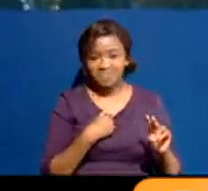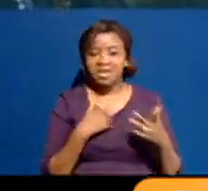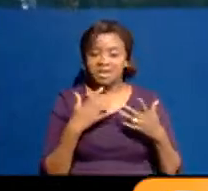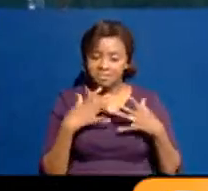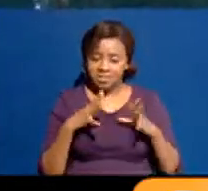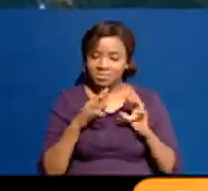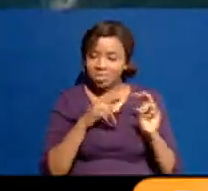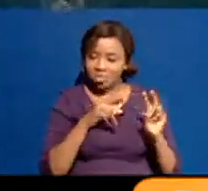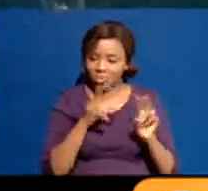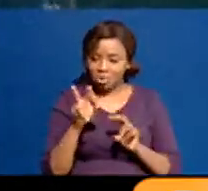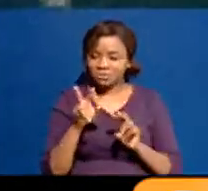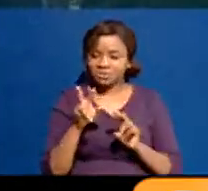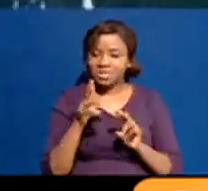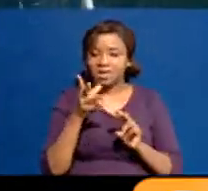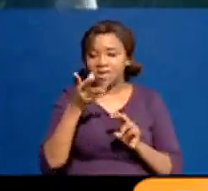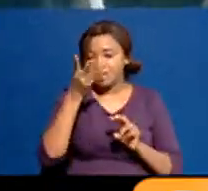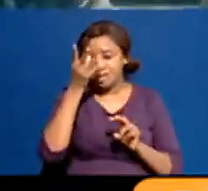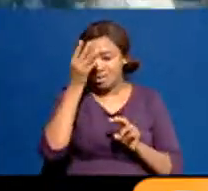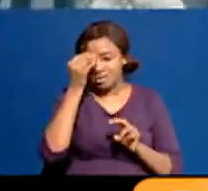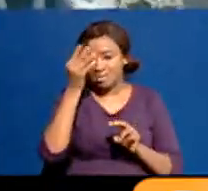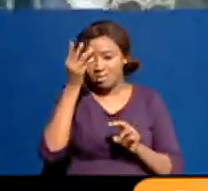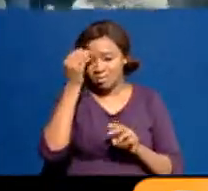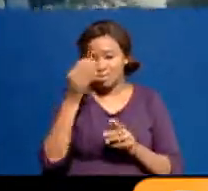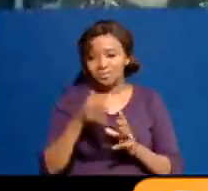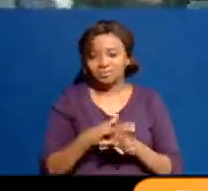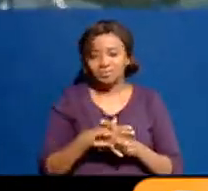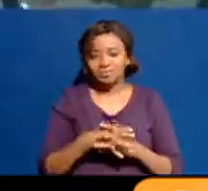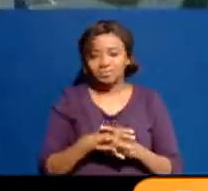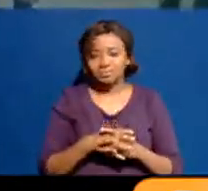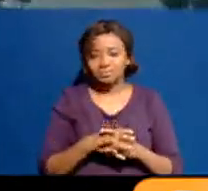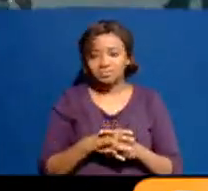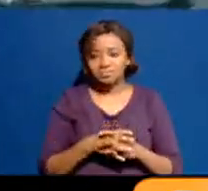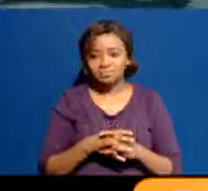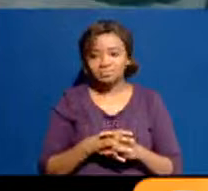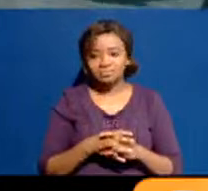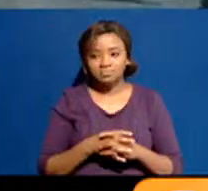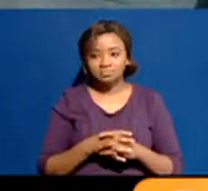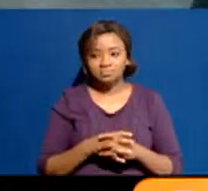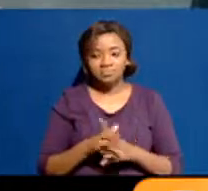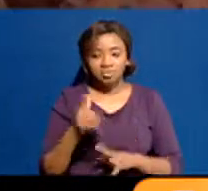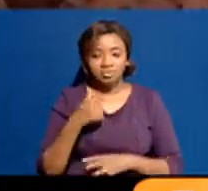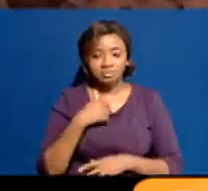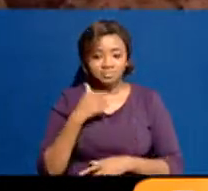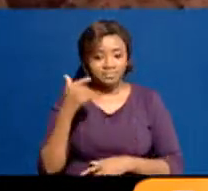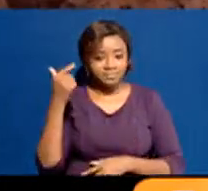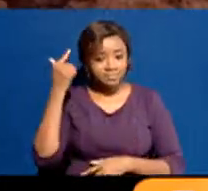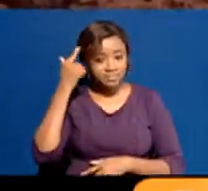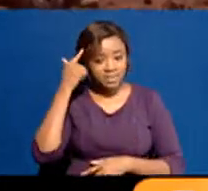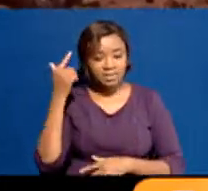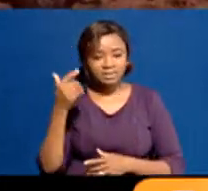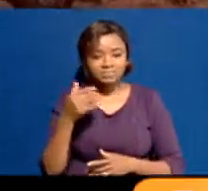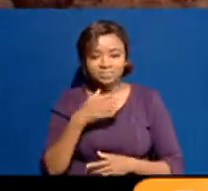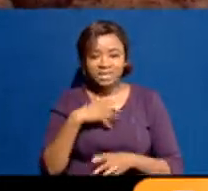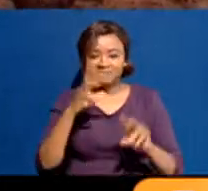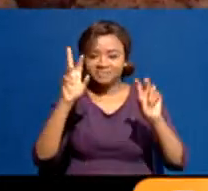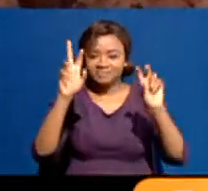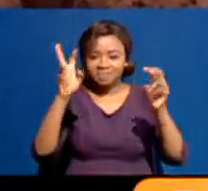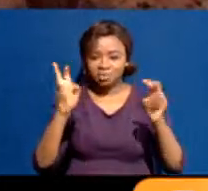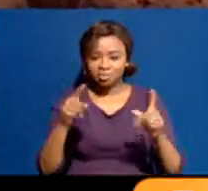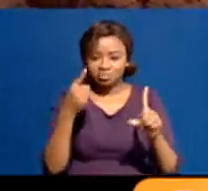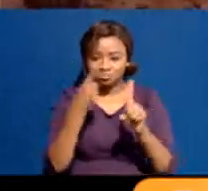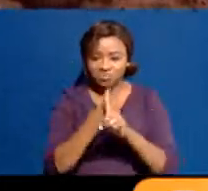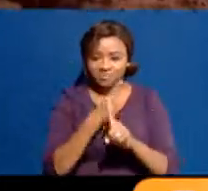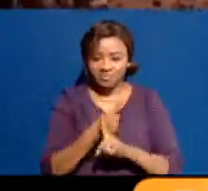So, one, language matters. So I would say that there are issues that have been put on the table.